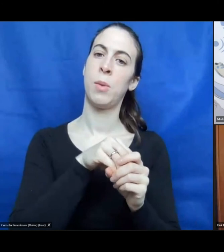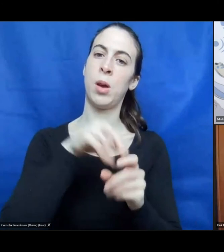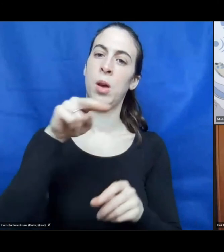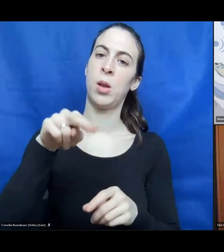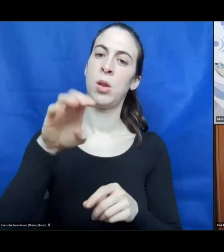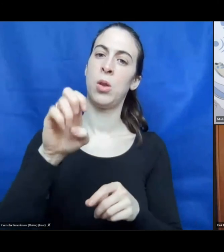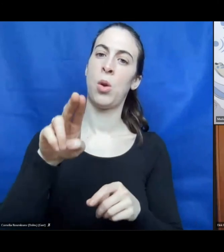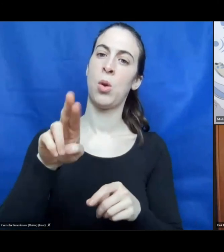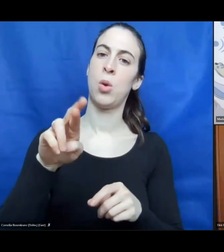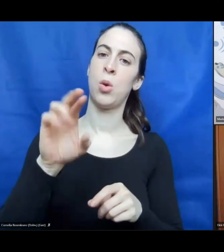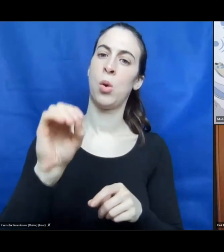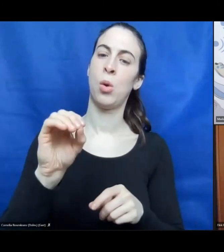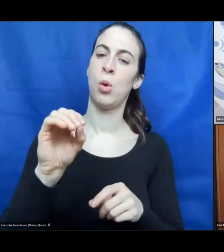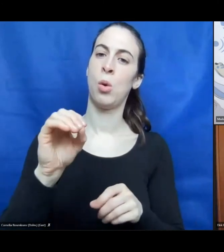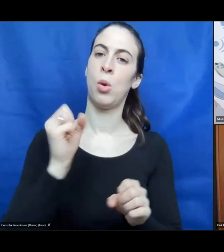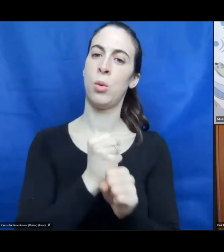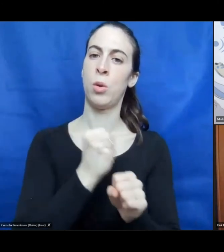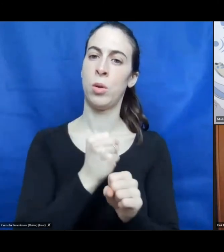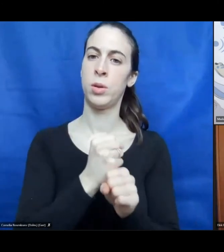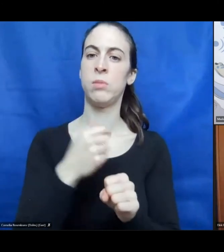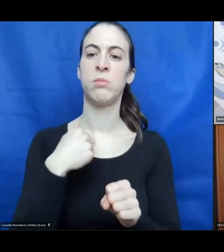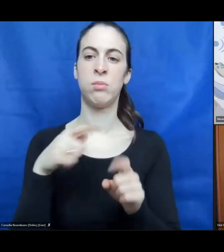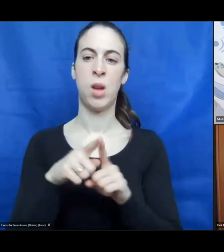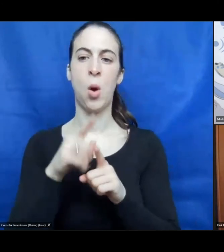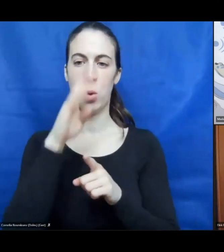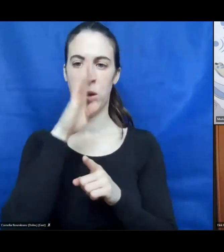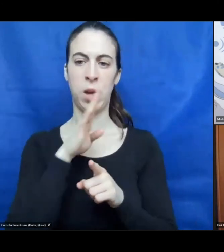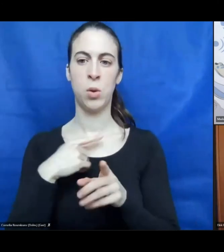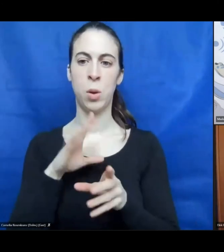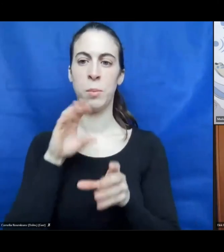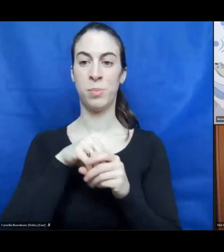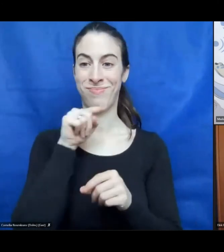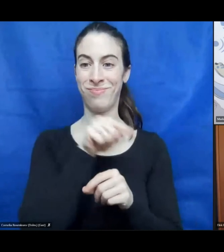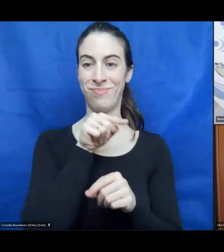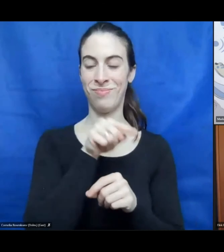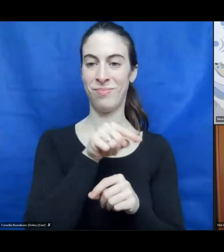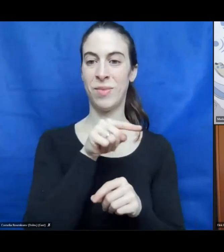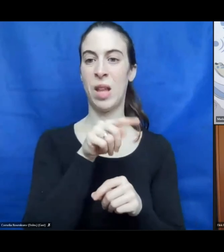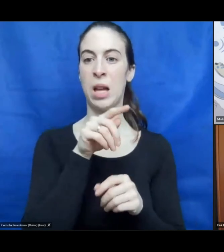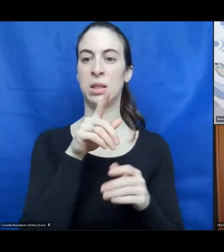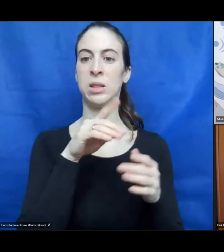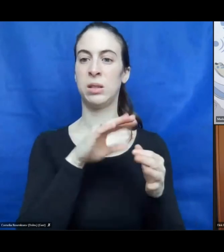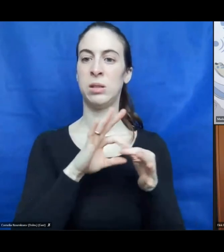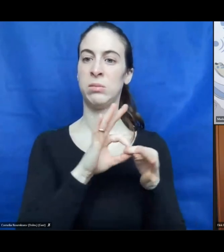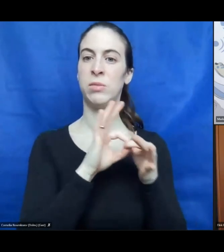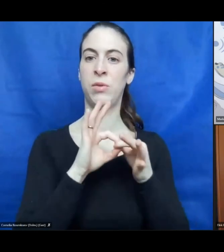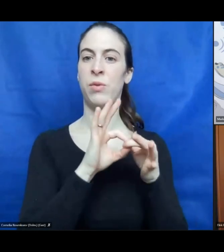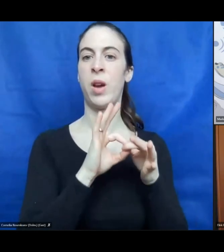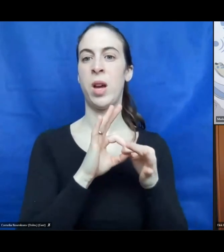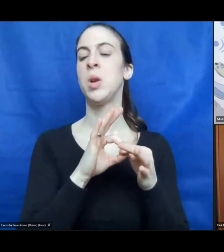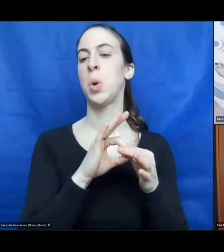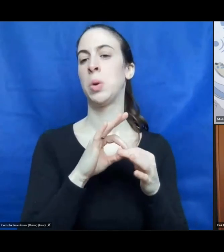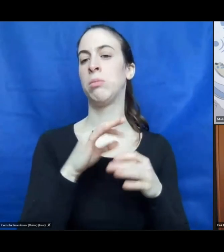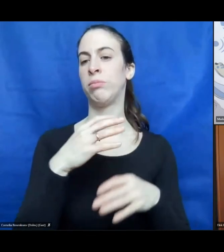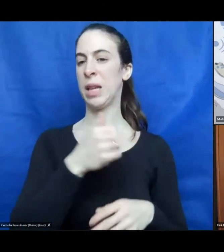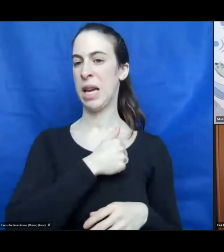I'm a of the board of directors over there. And this is an association, a Canadian-based association, focusing on the